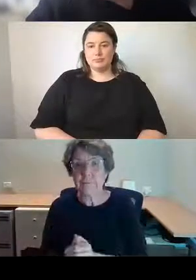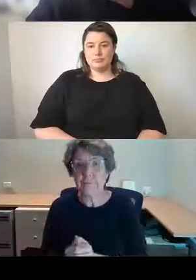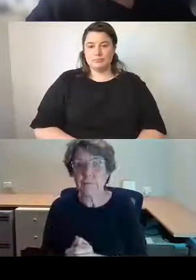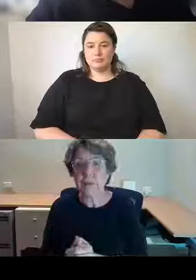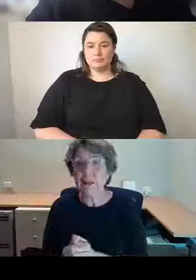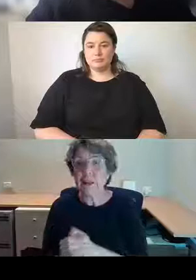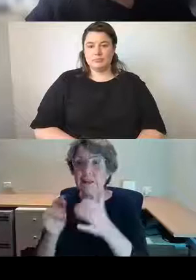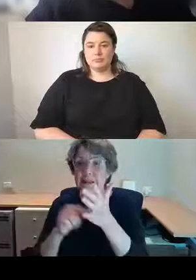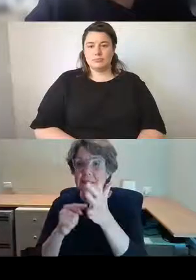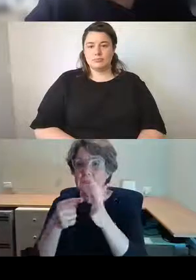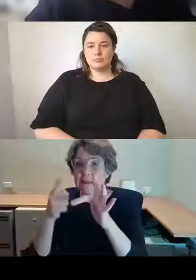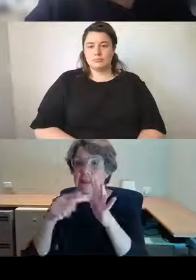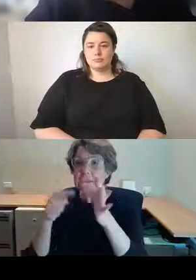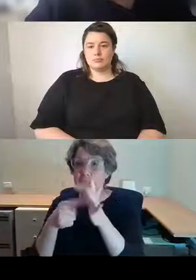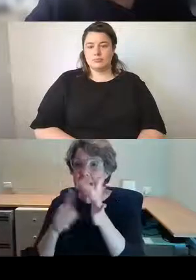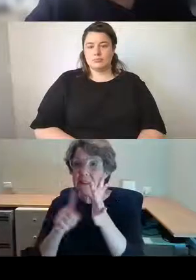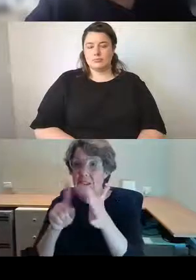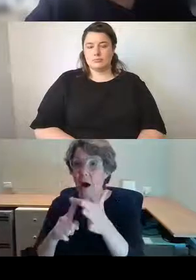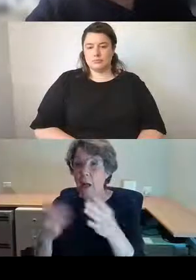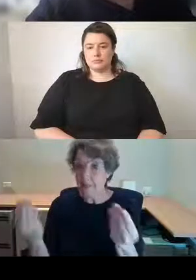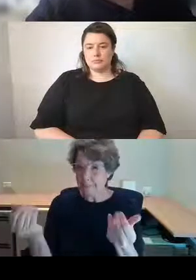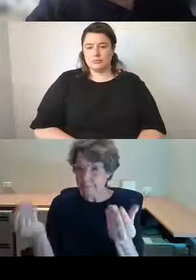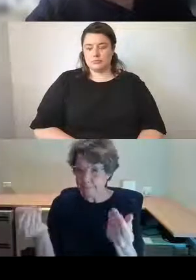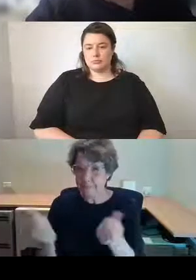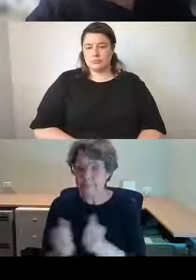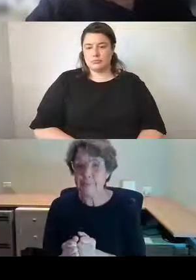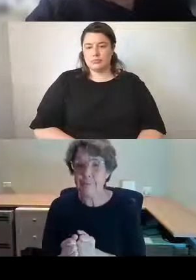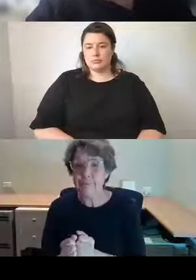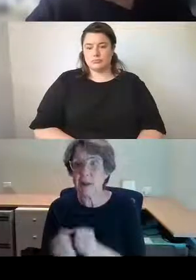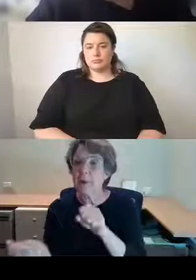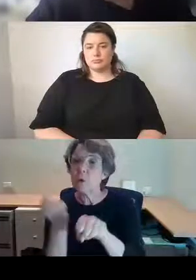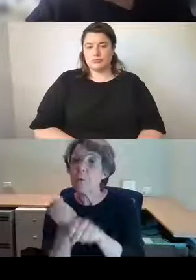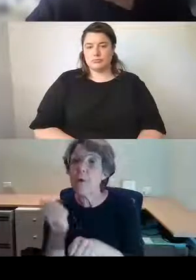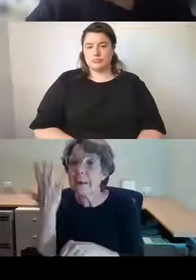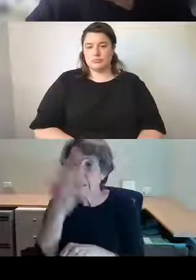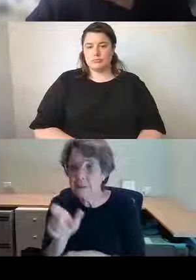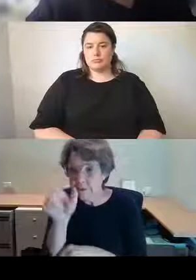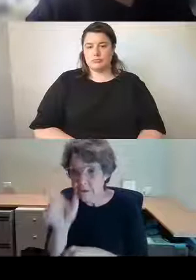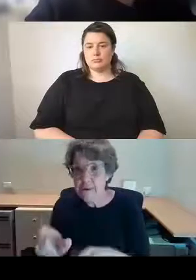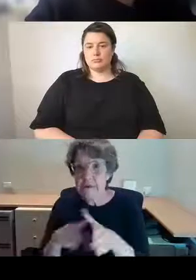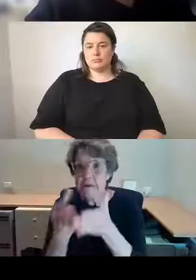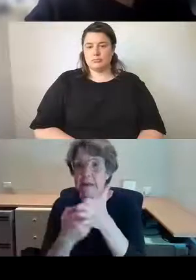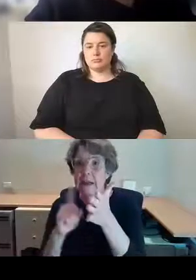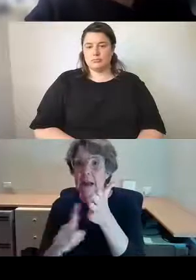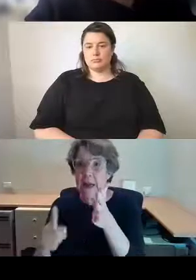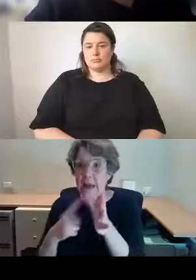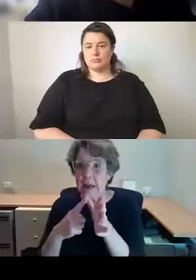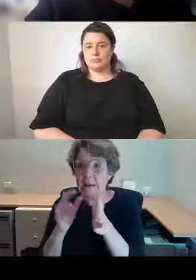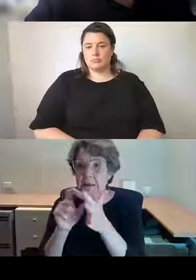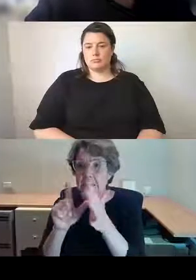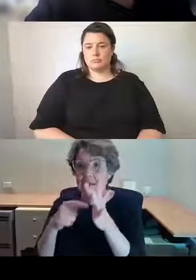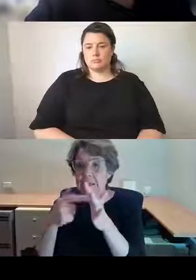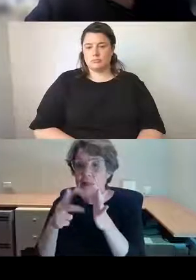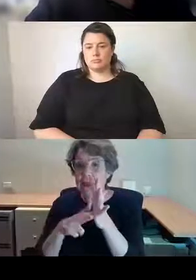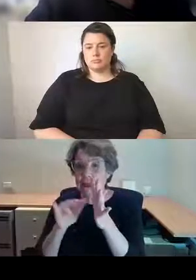that was created by an Indigenous artist, Carla Dickens. She works with found